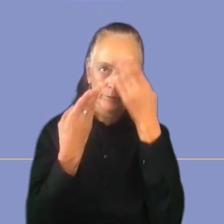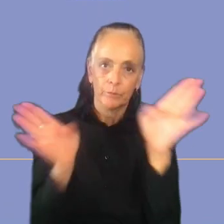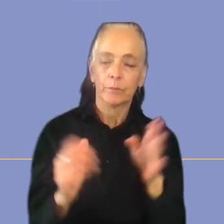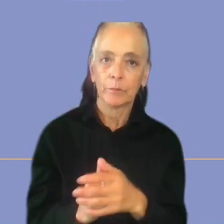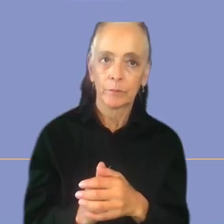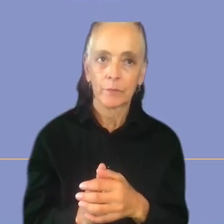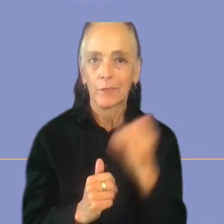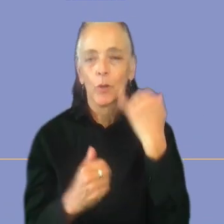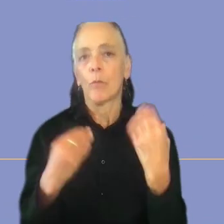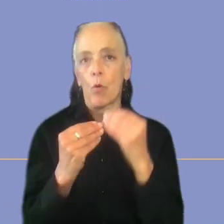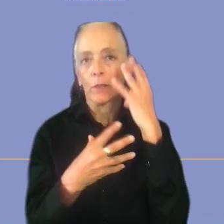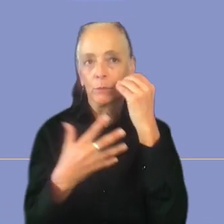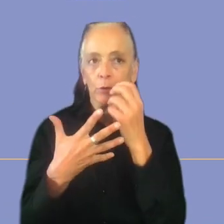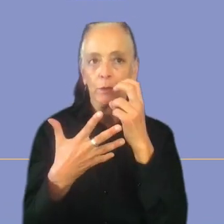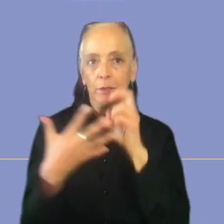company.